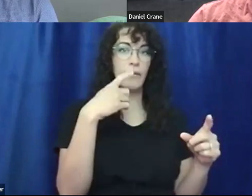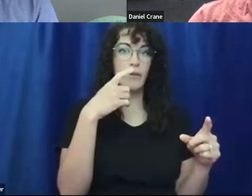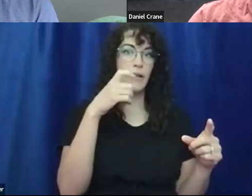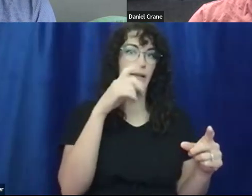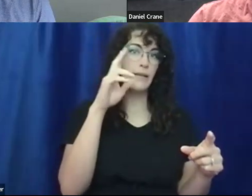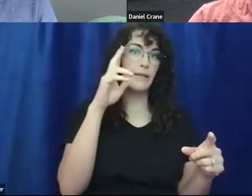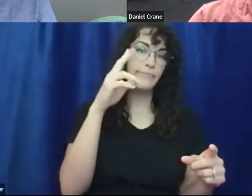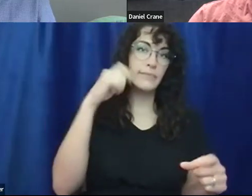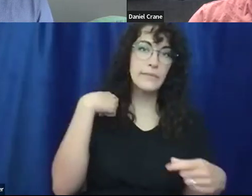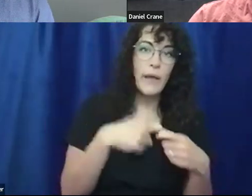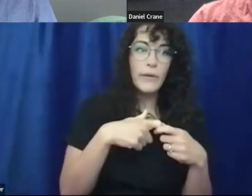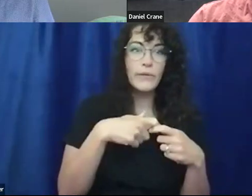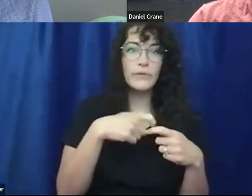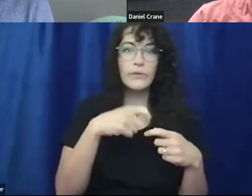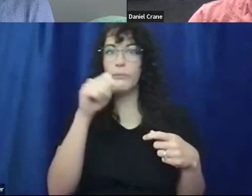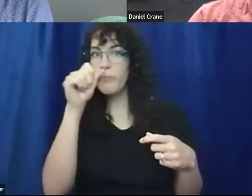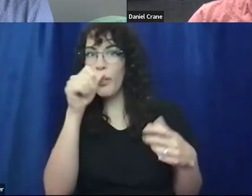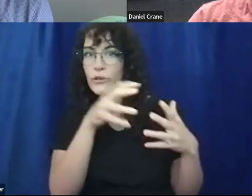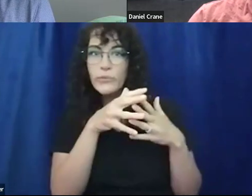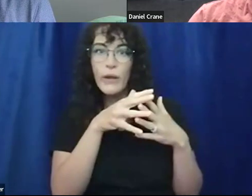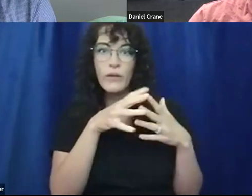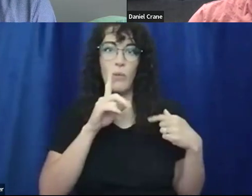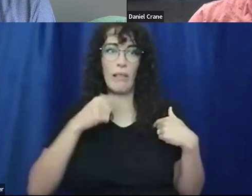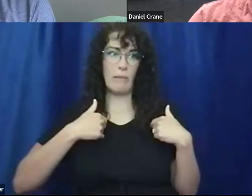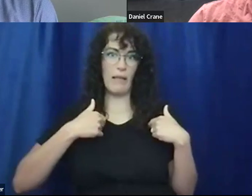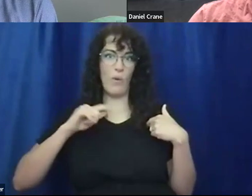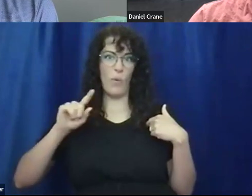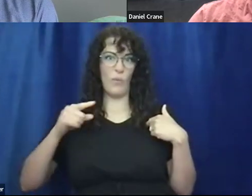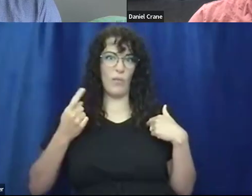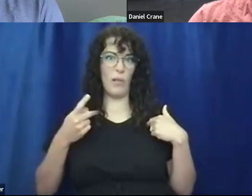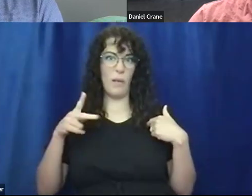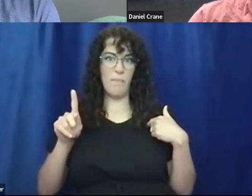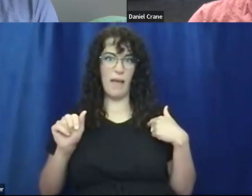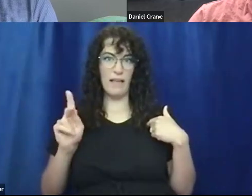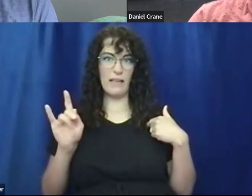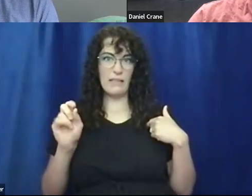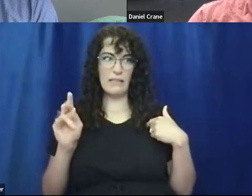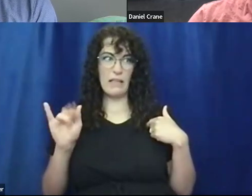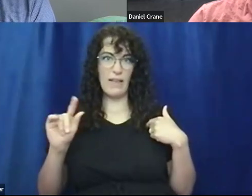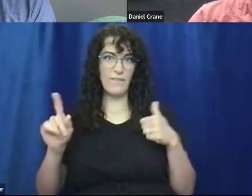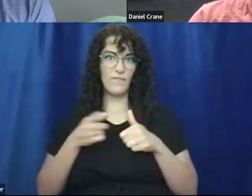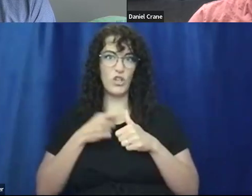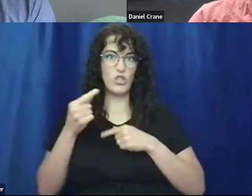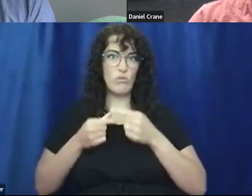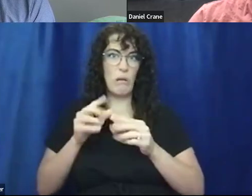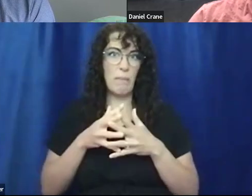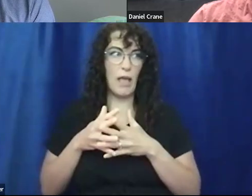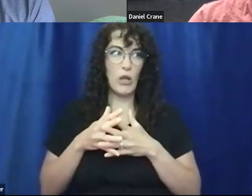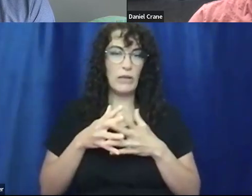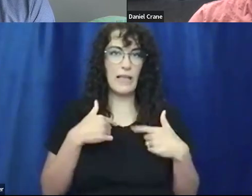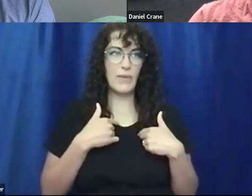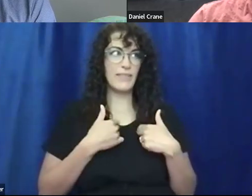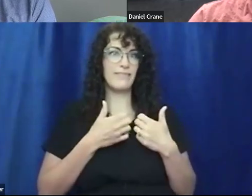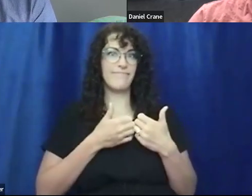students. And I was pretty much the only Pakistani American first generation kid in there. So I always kind of stood out, uh, in, in, in